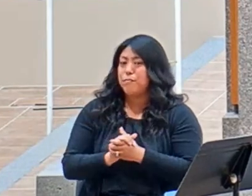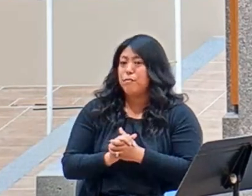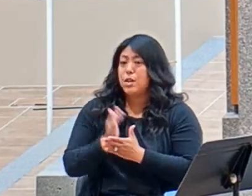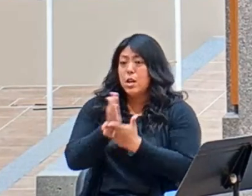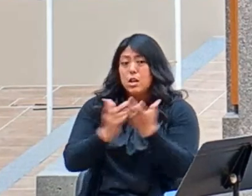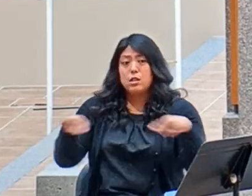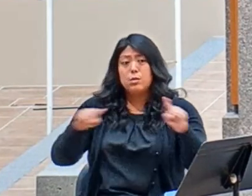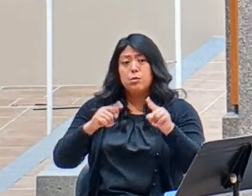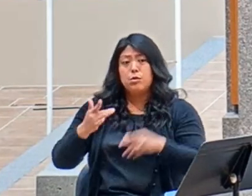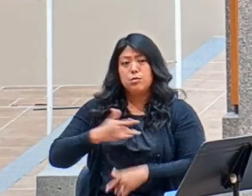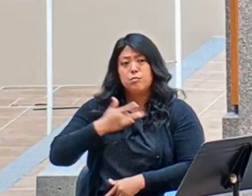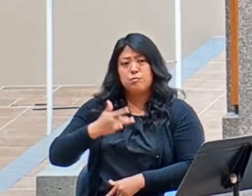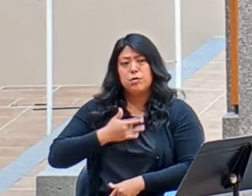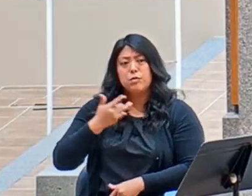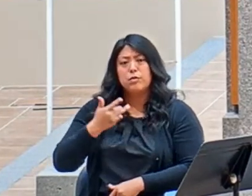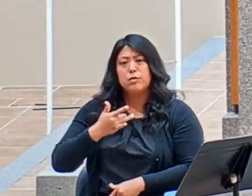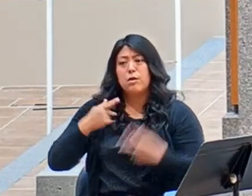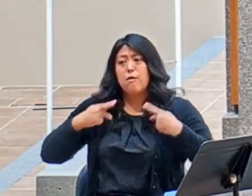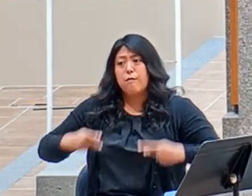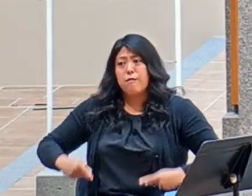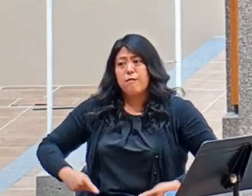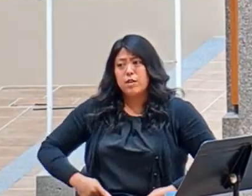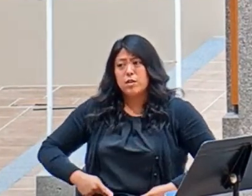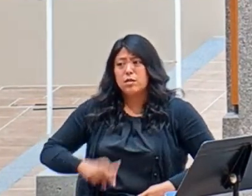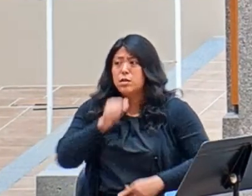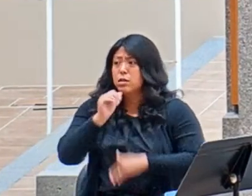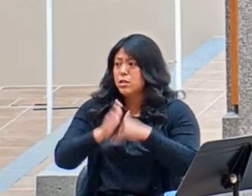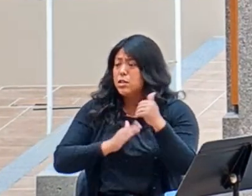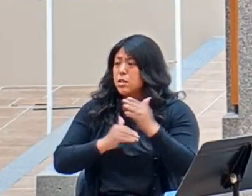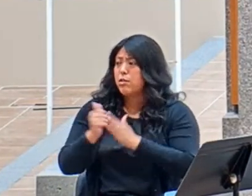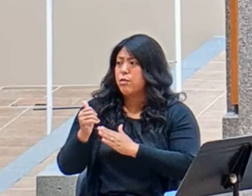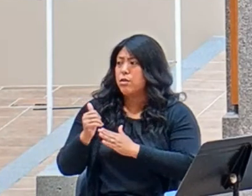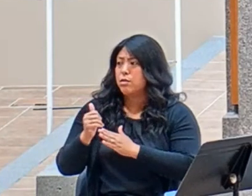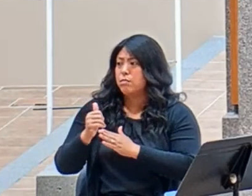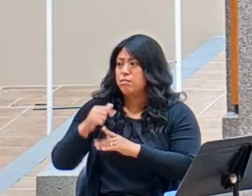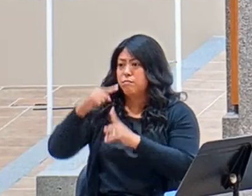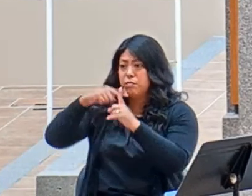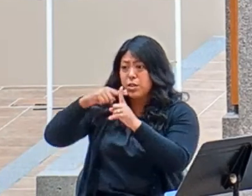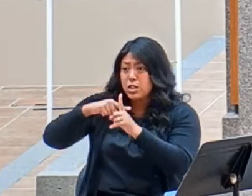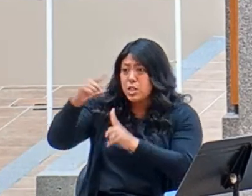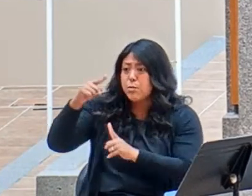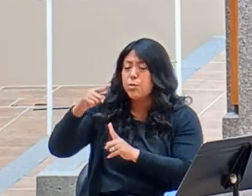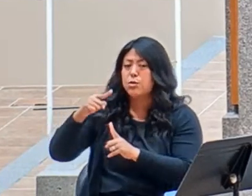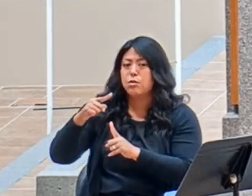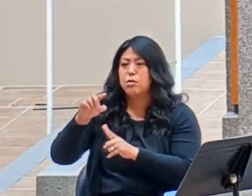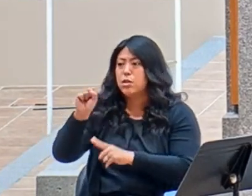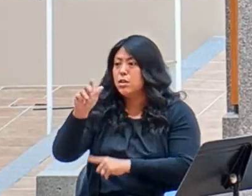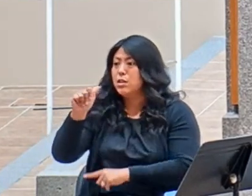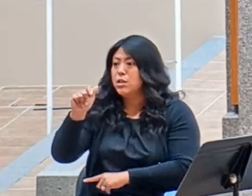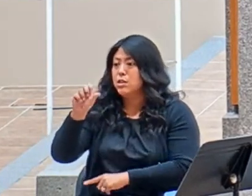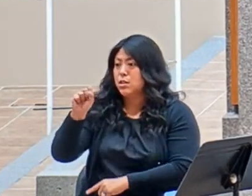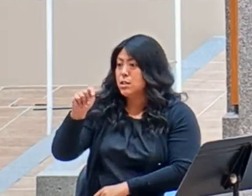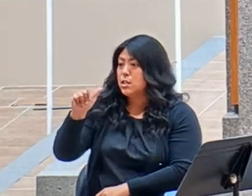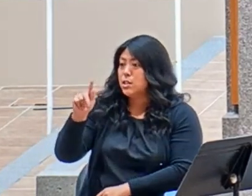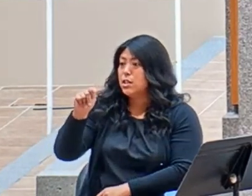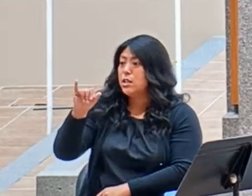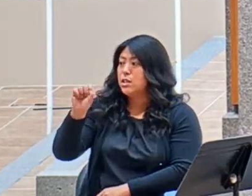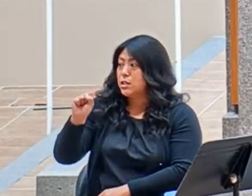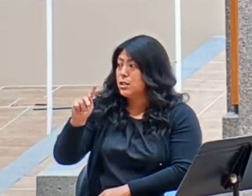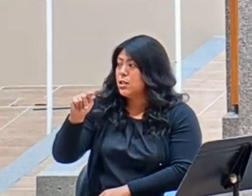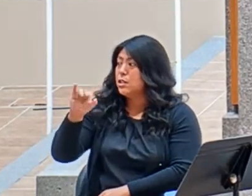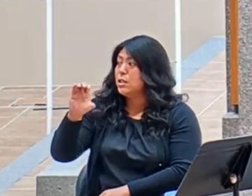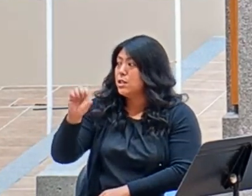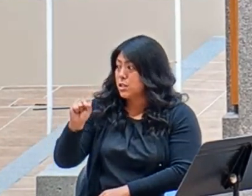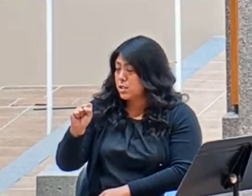discomfort, challenges and worries or temperature, the statistics that I read this morning, whatever the case